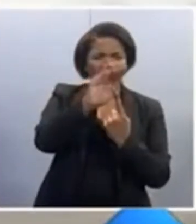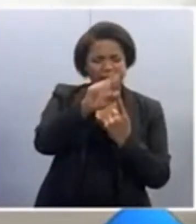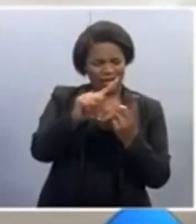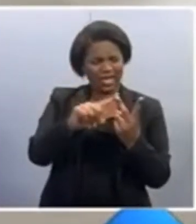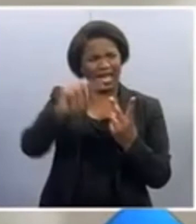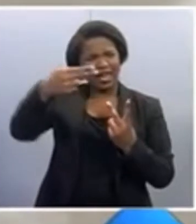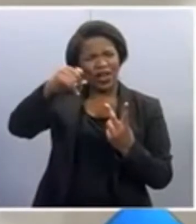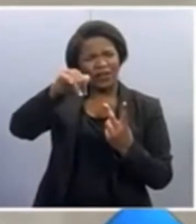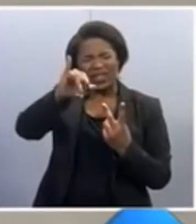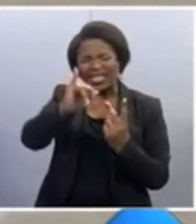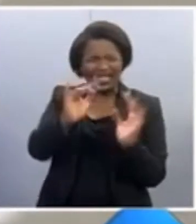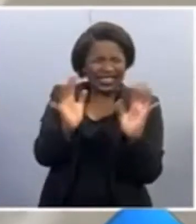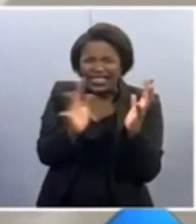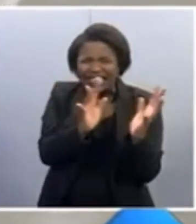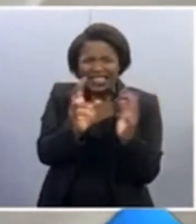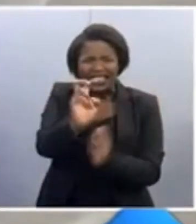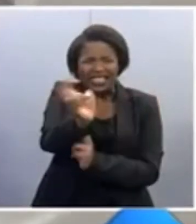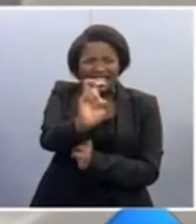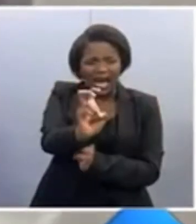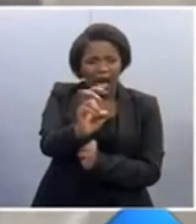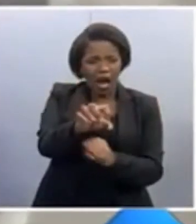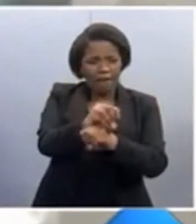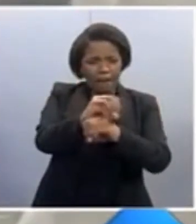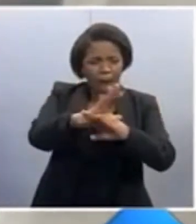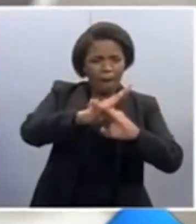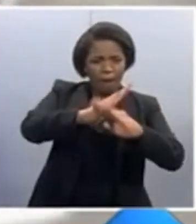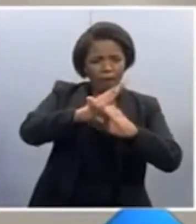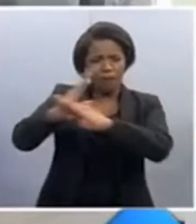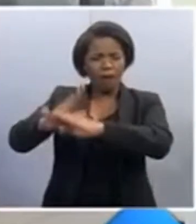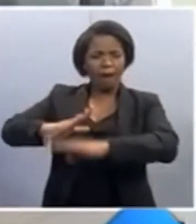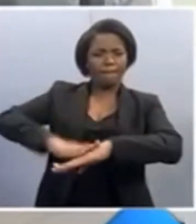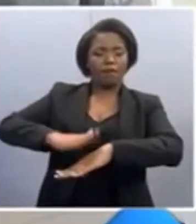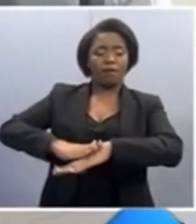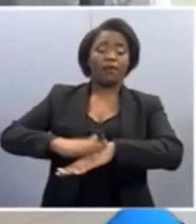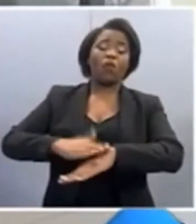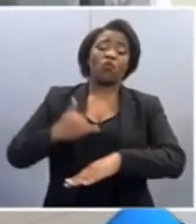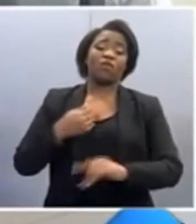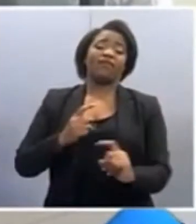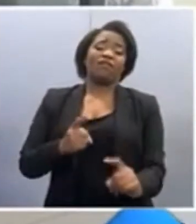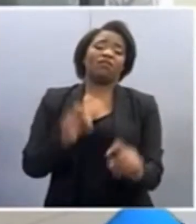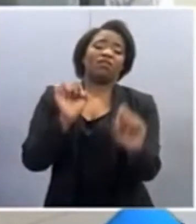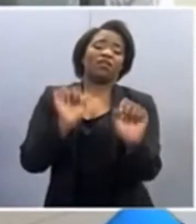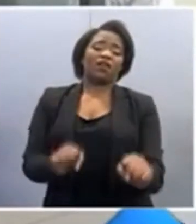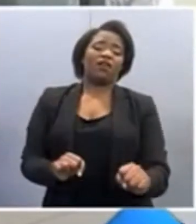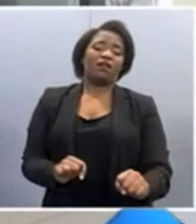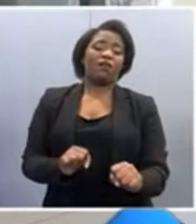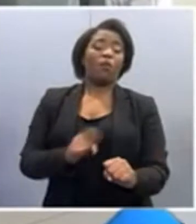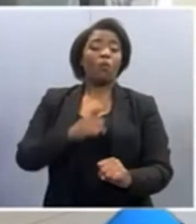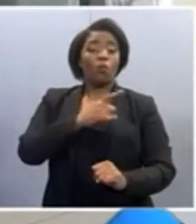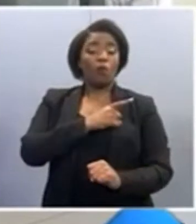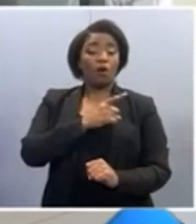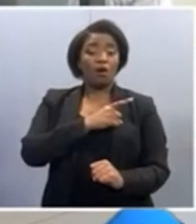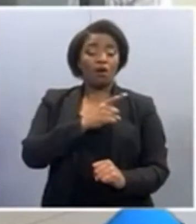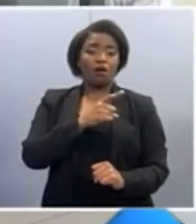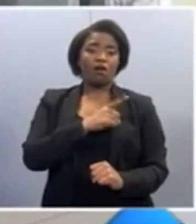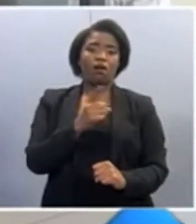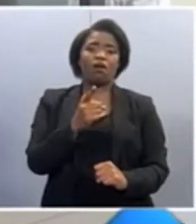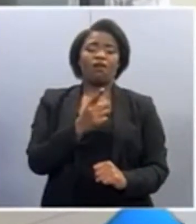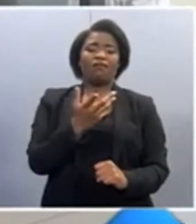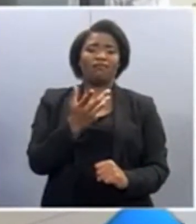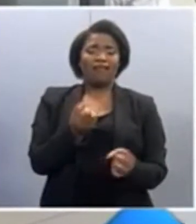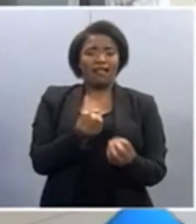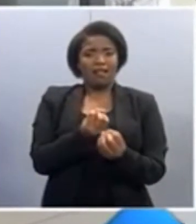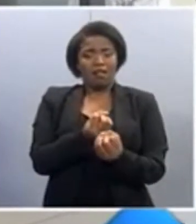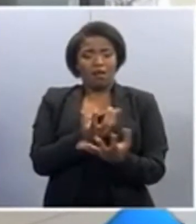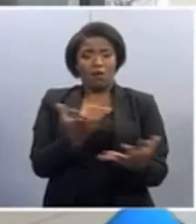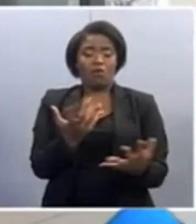producing the data here, we can analyze that much faster. You may remember that you covered last year, one of our crucial papers with